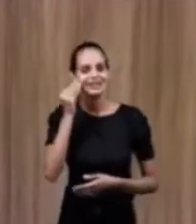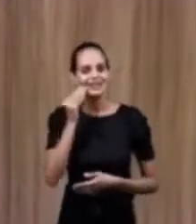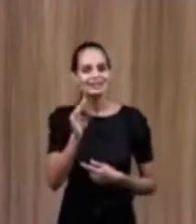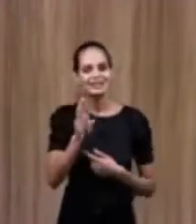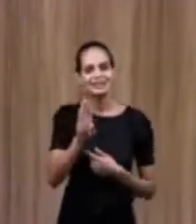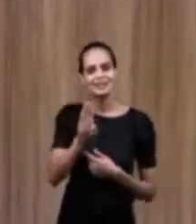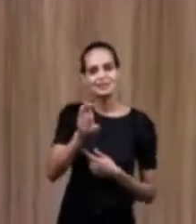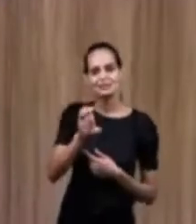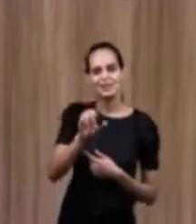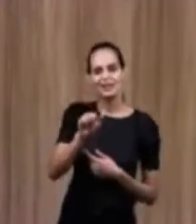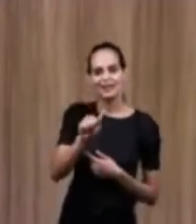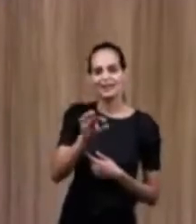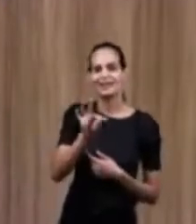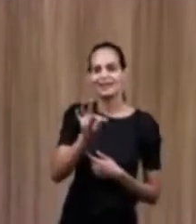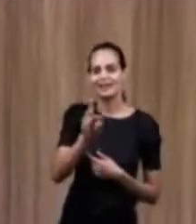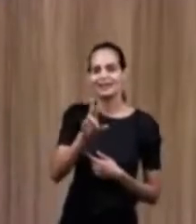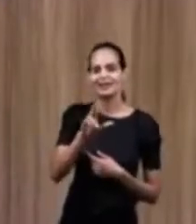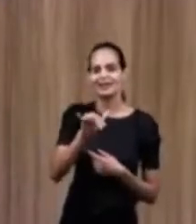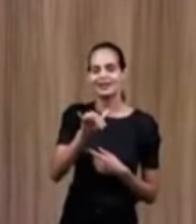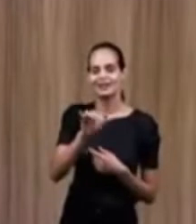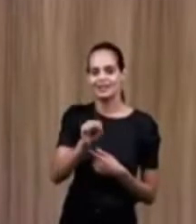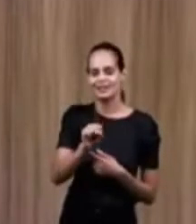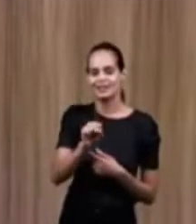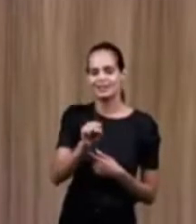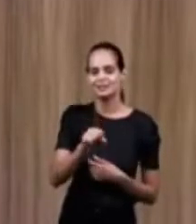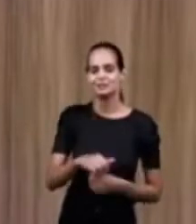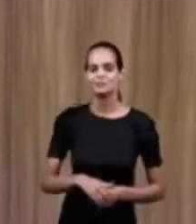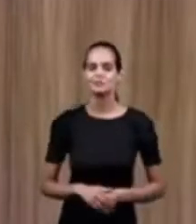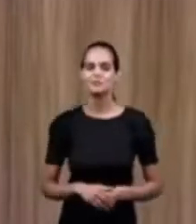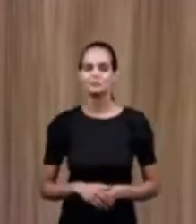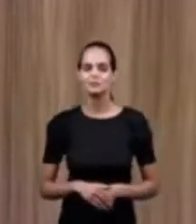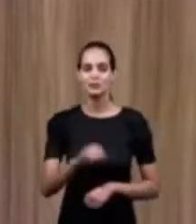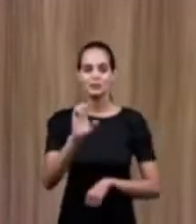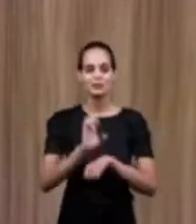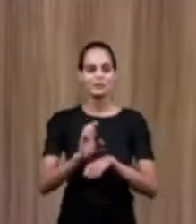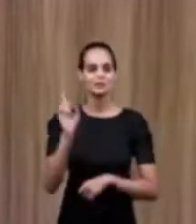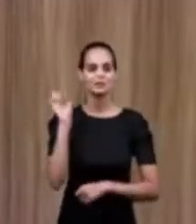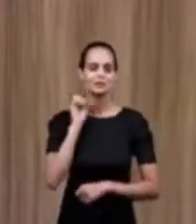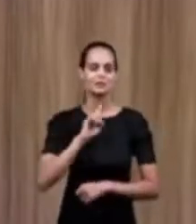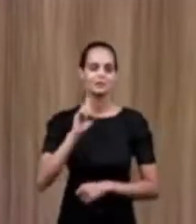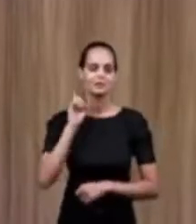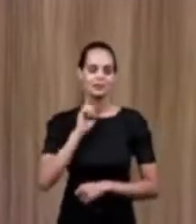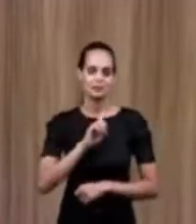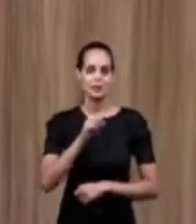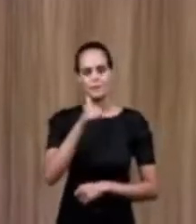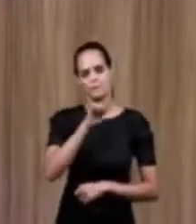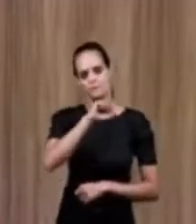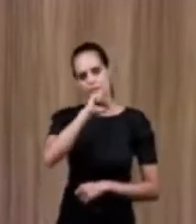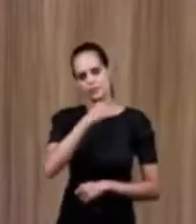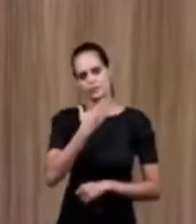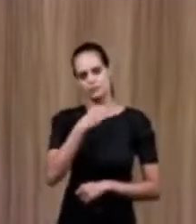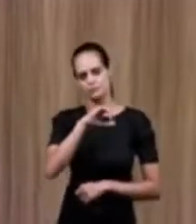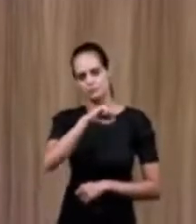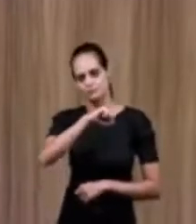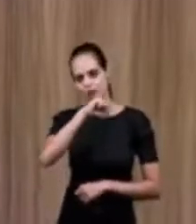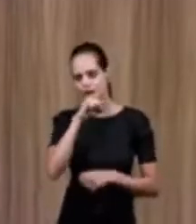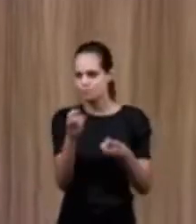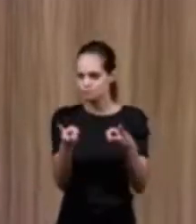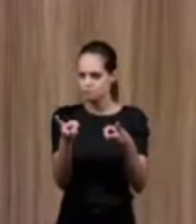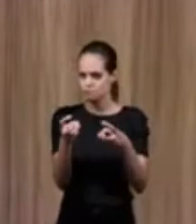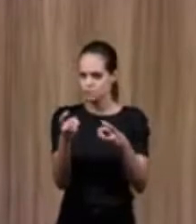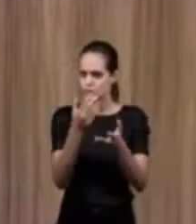Segment. Today. Telling. The experience. Of Beatrice. Is. She's. Six. old. This. She's from. Govena.